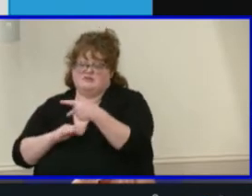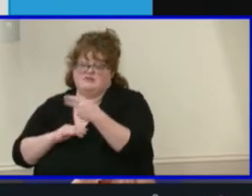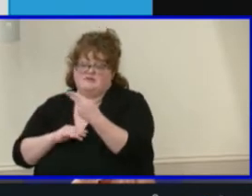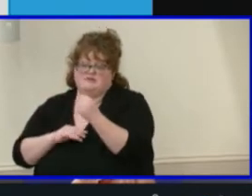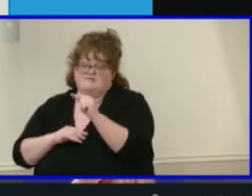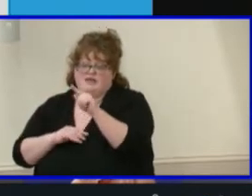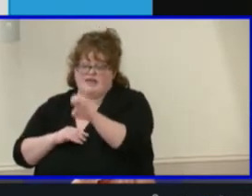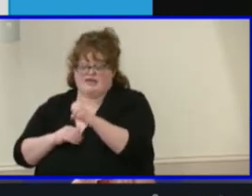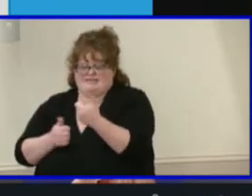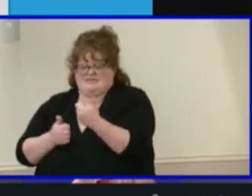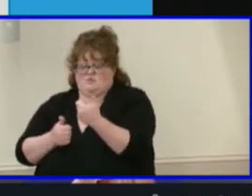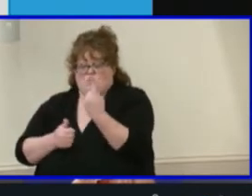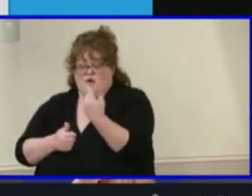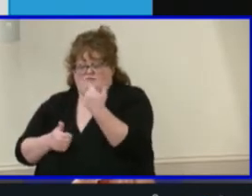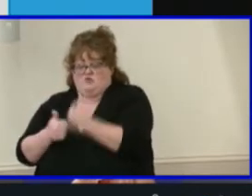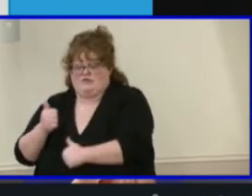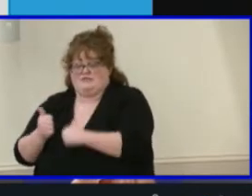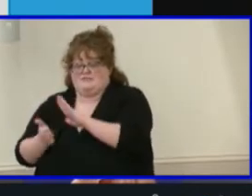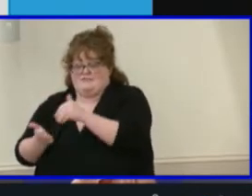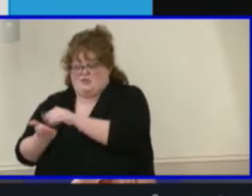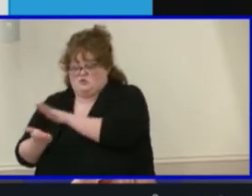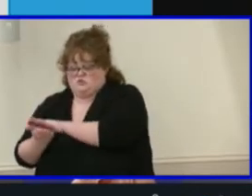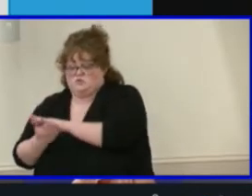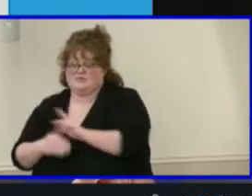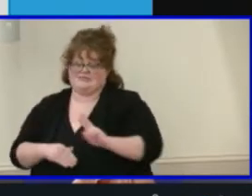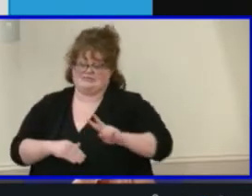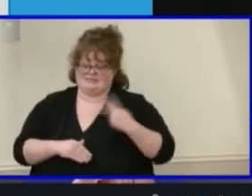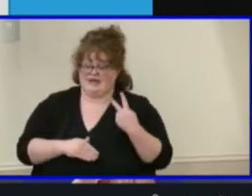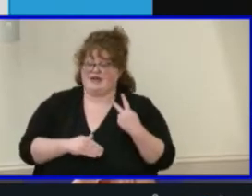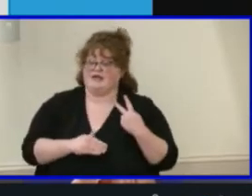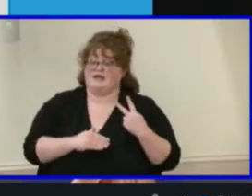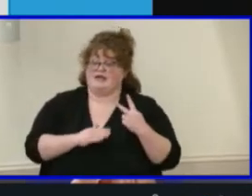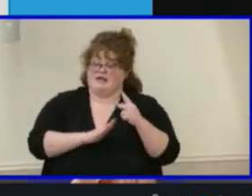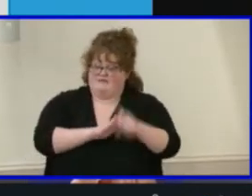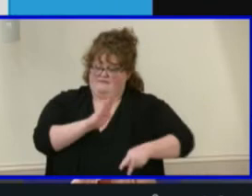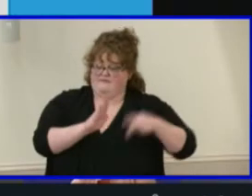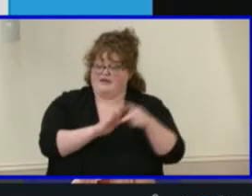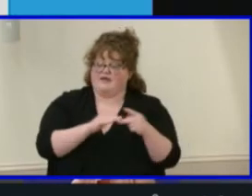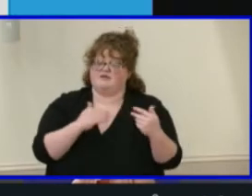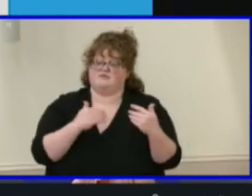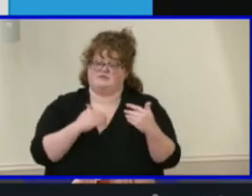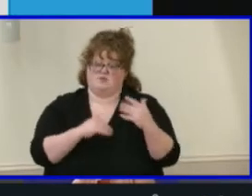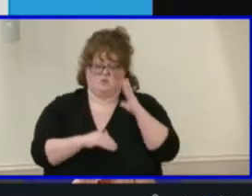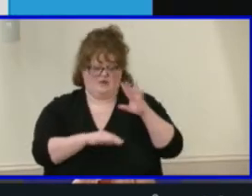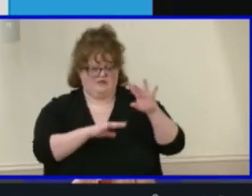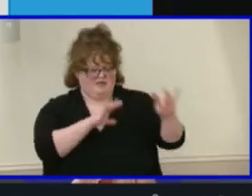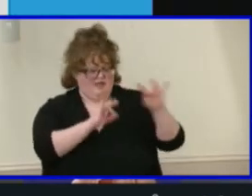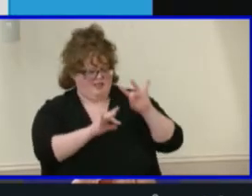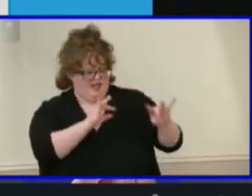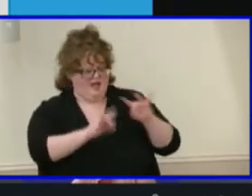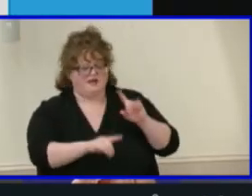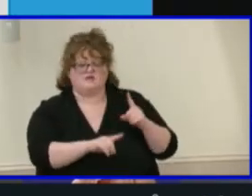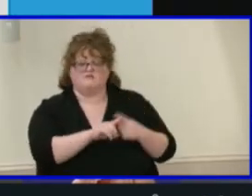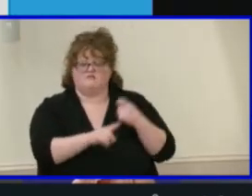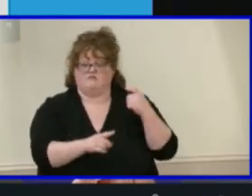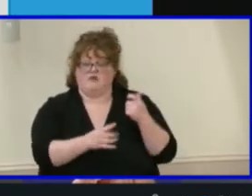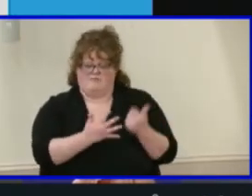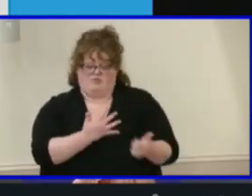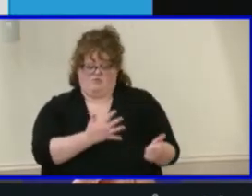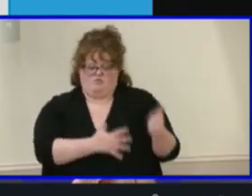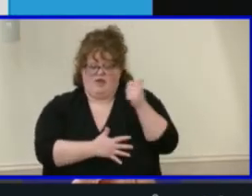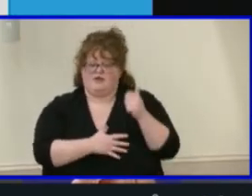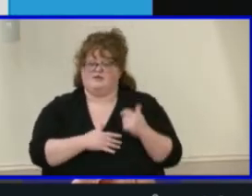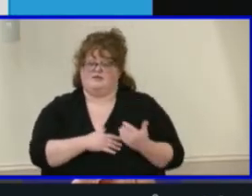In phase two, applicants are selected in rank order from their overall list. 26 students were selected in phase two